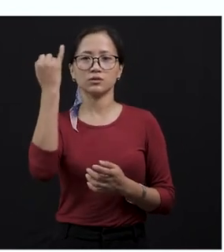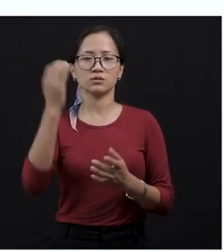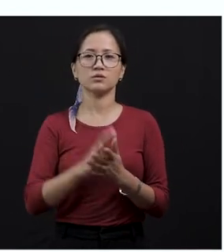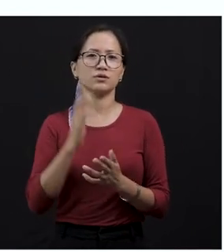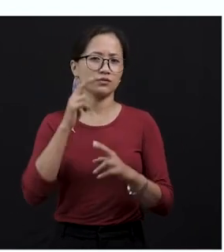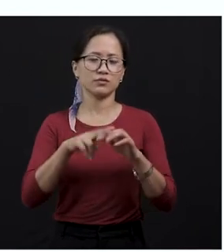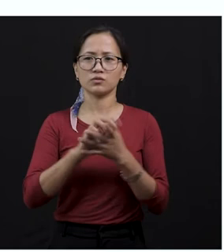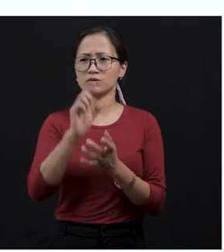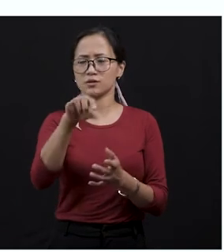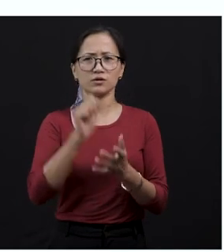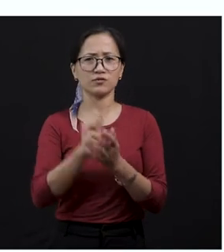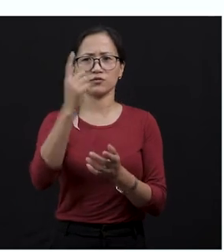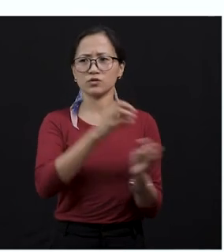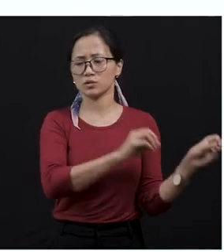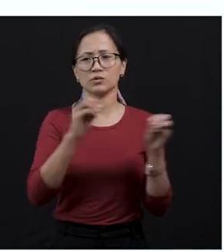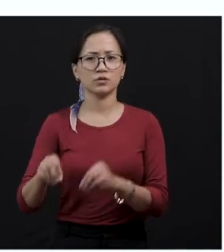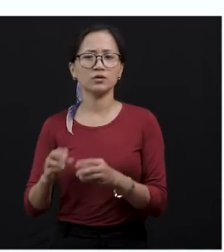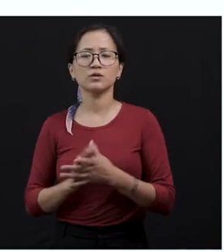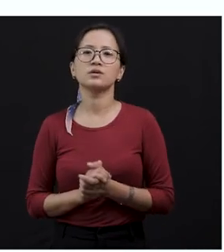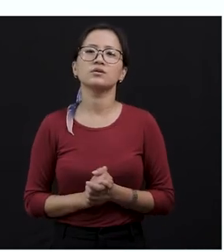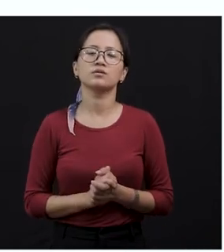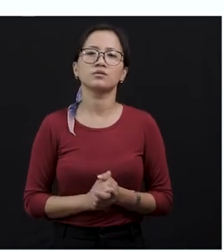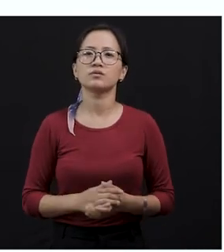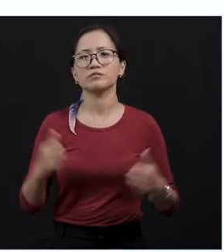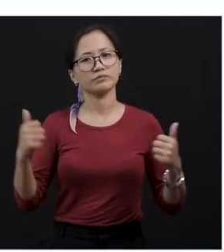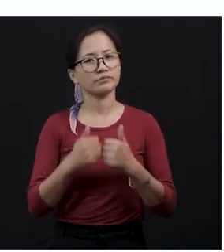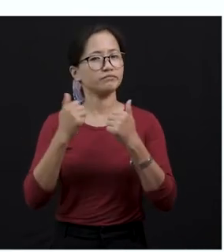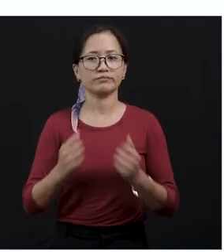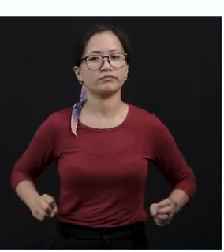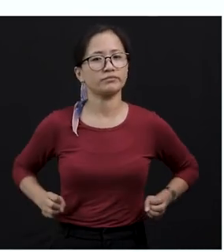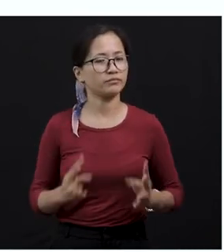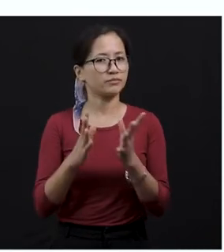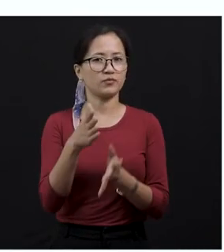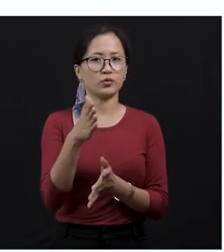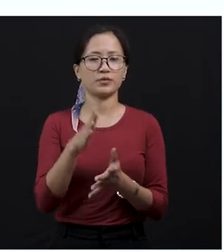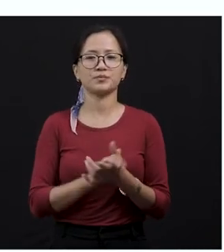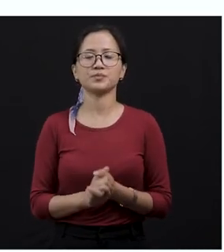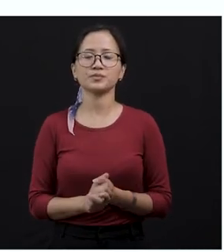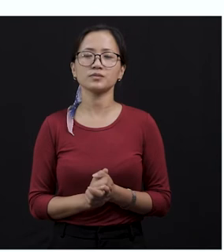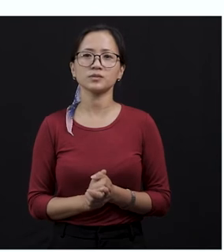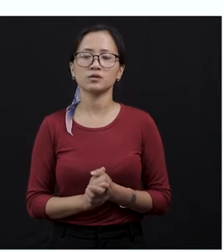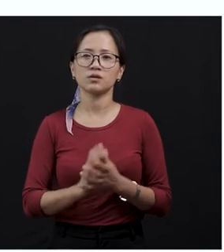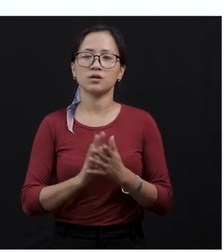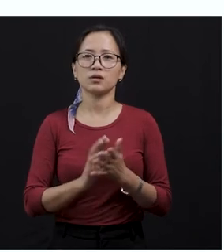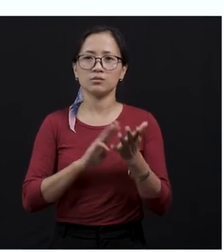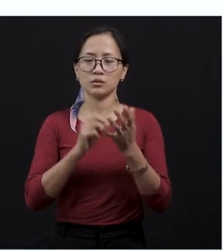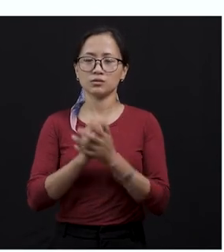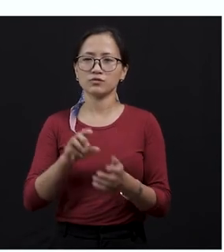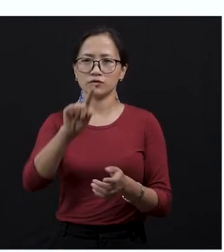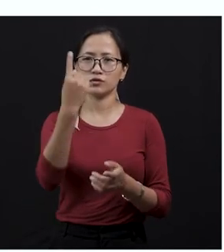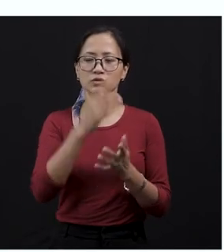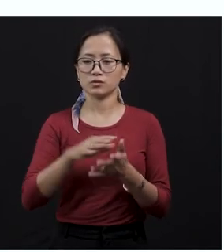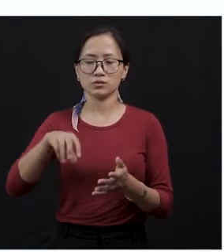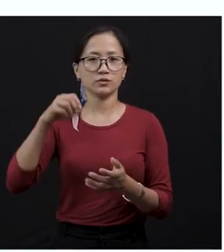nobody takes the first move, you are just challenging one another, the fight will never begin, right? So the mangoose just took the first move and